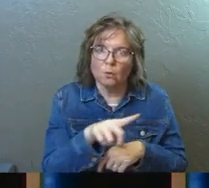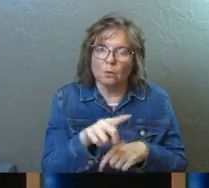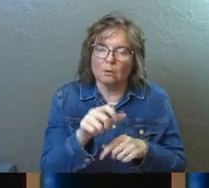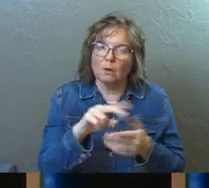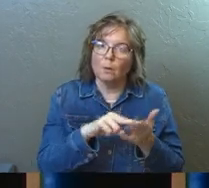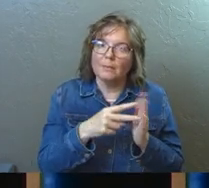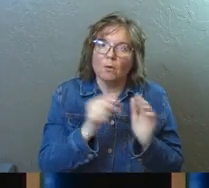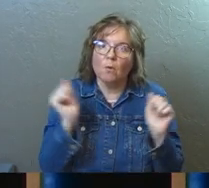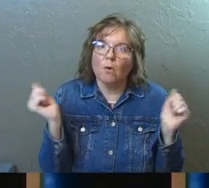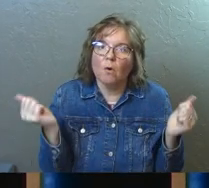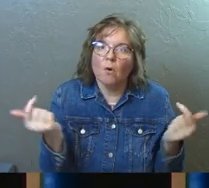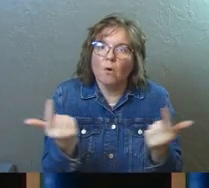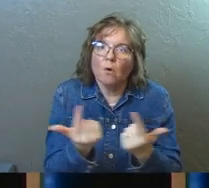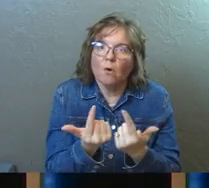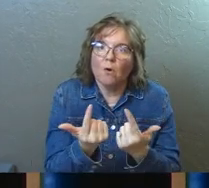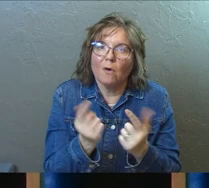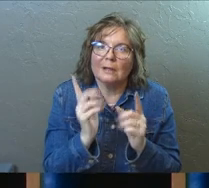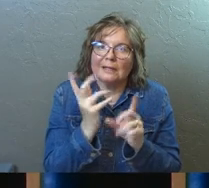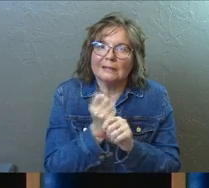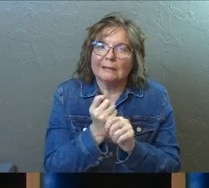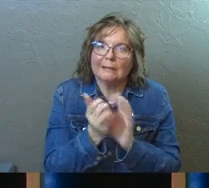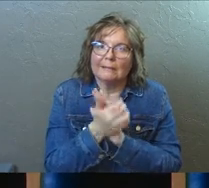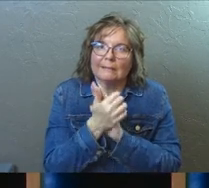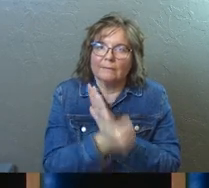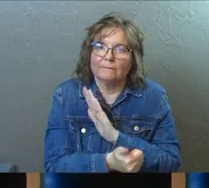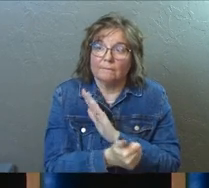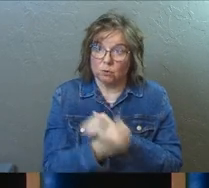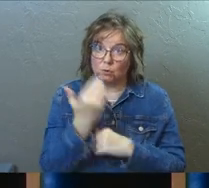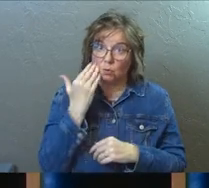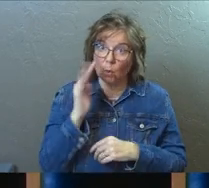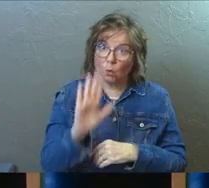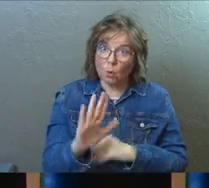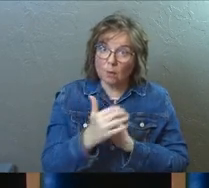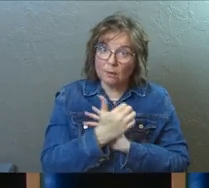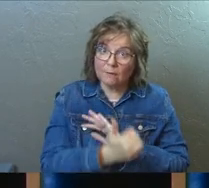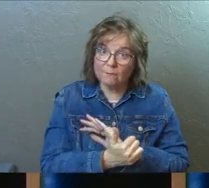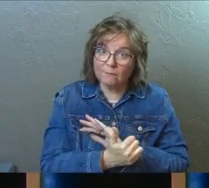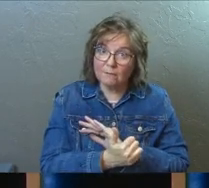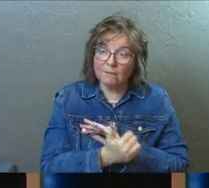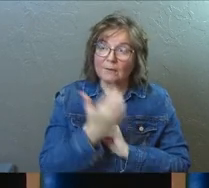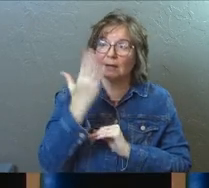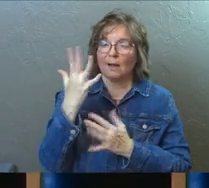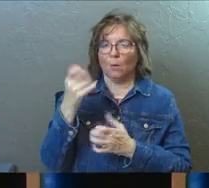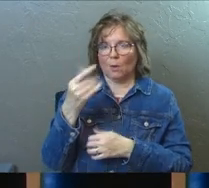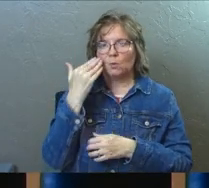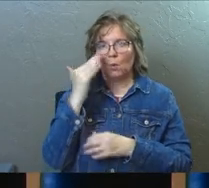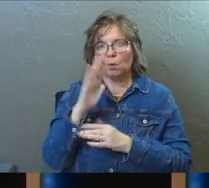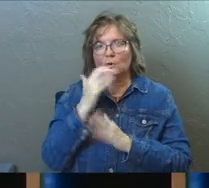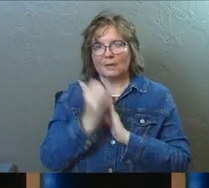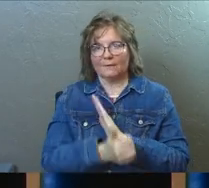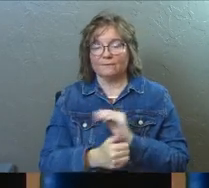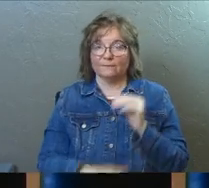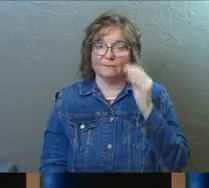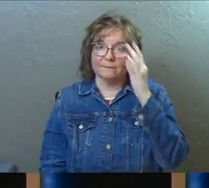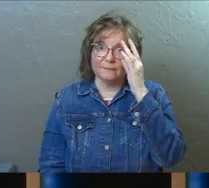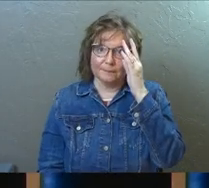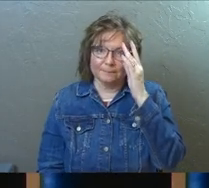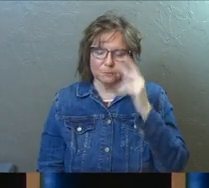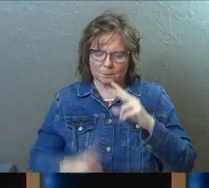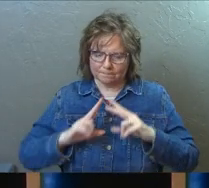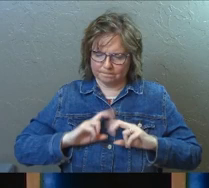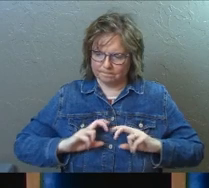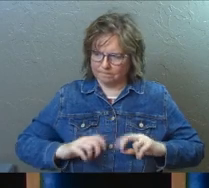Do you know what it is? God wants you to. Each of you. Four times it said that.